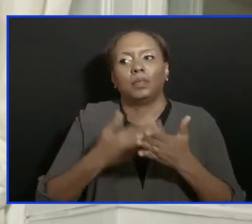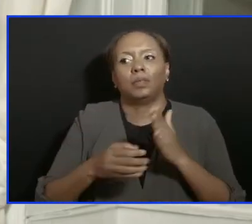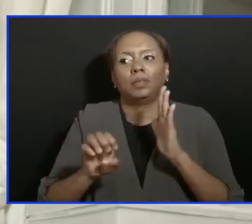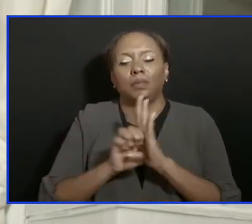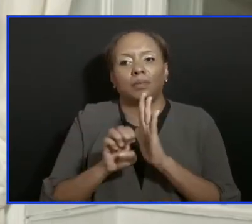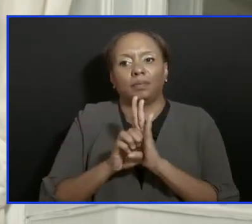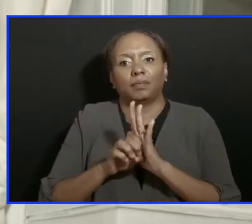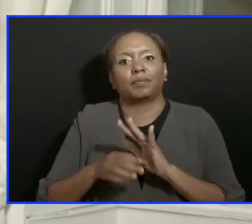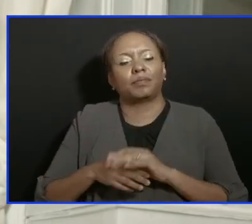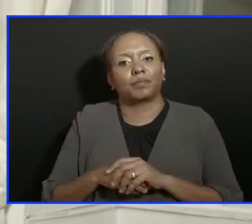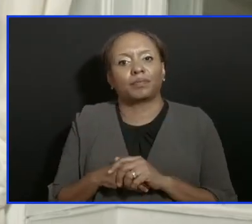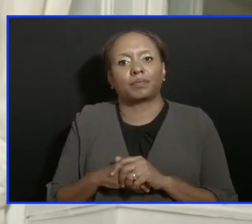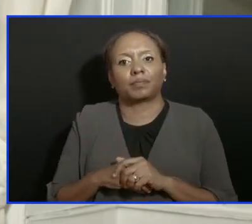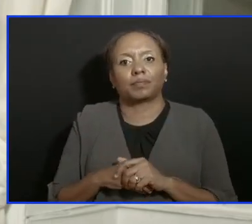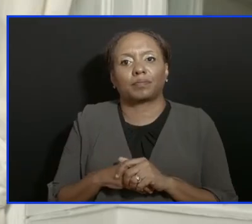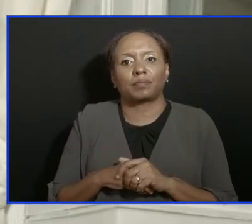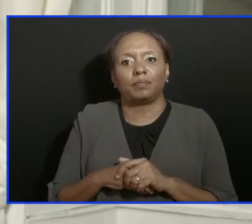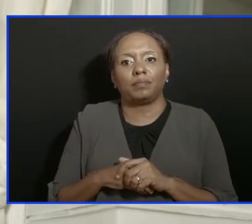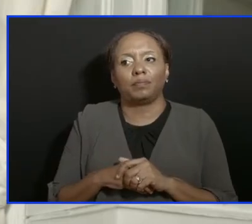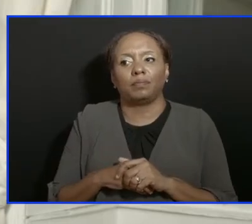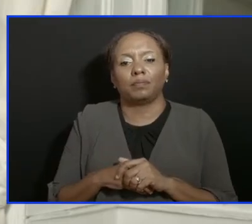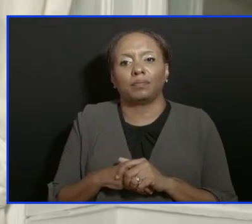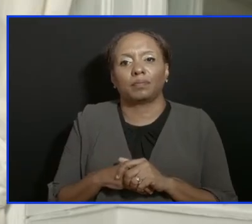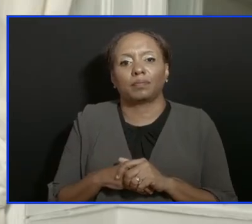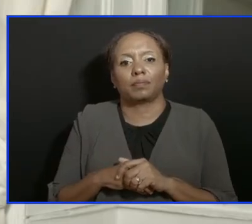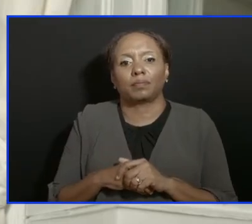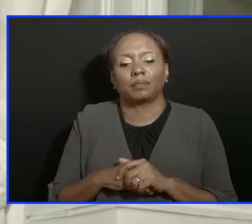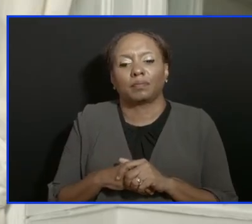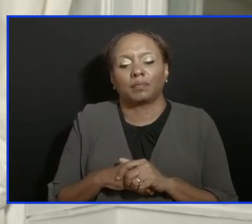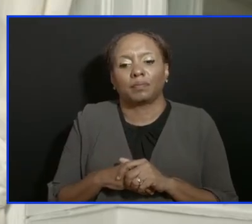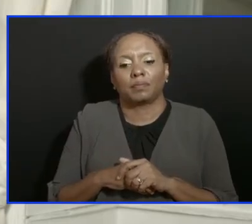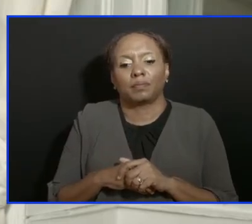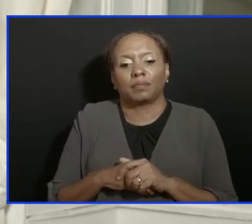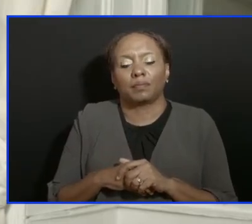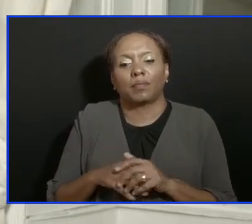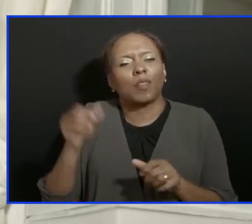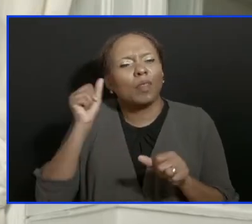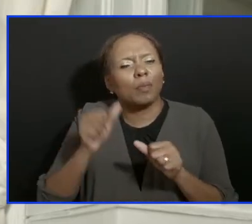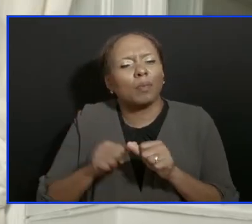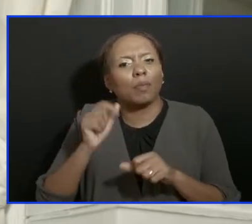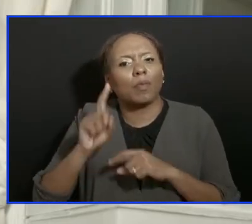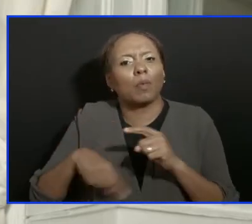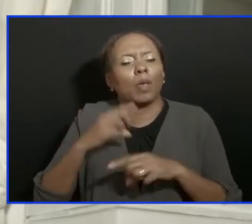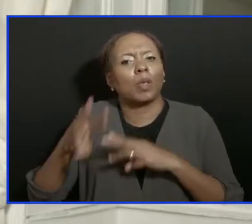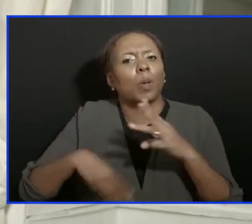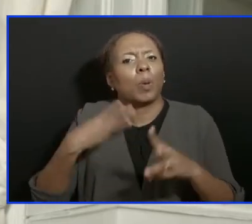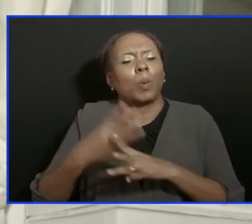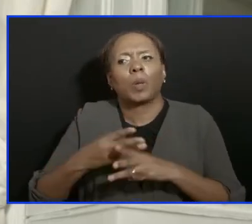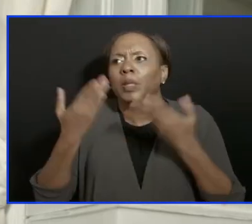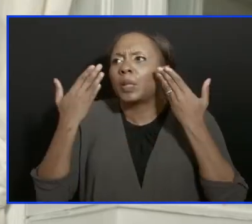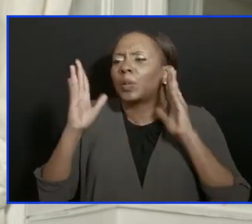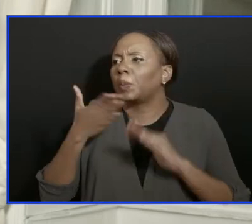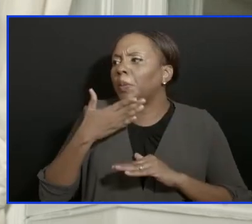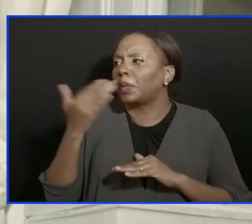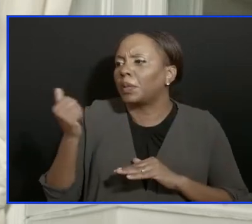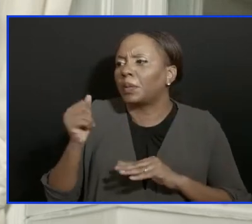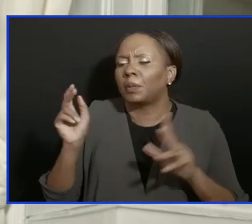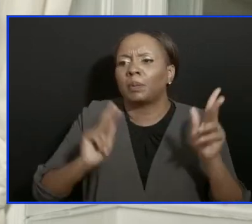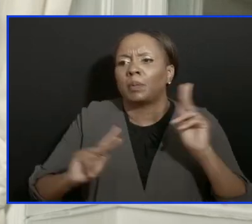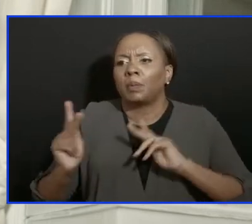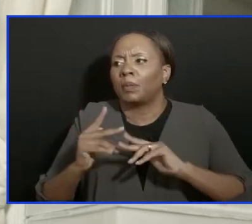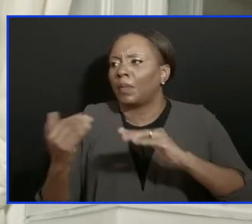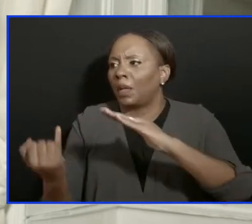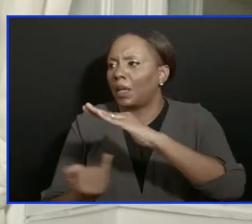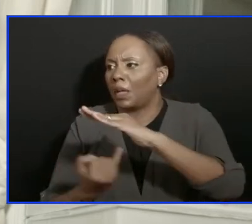Remember in the early part of this outbreak, when the rest of the world, including us, didn't know any better. We had people in Barbados in isolation after